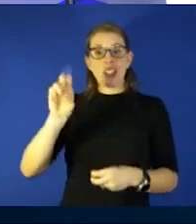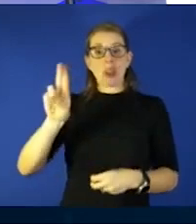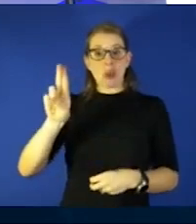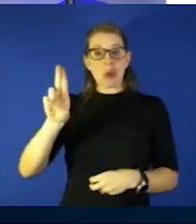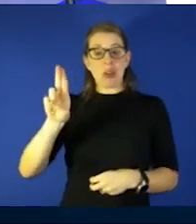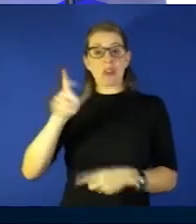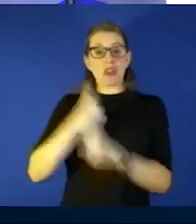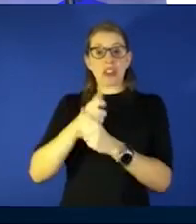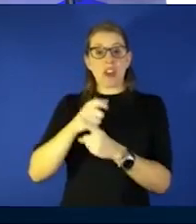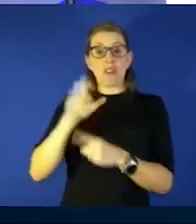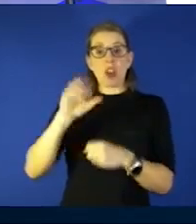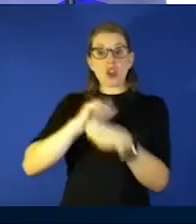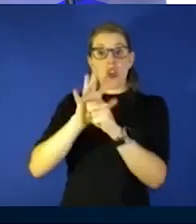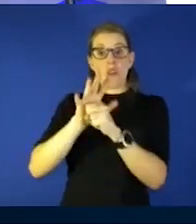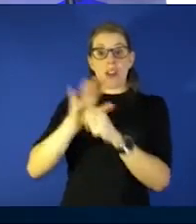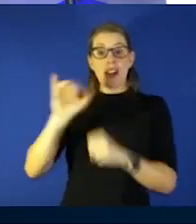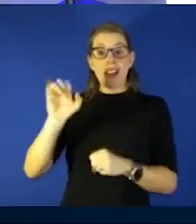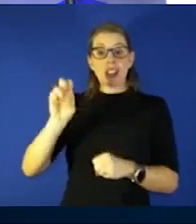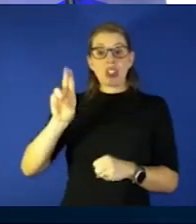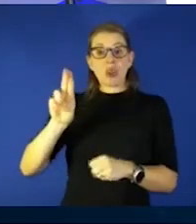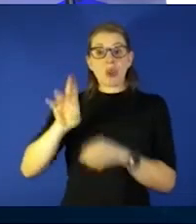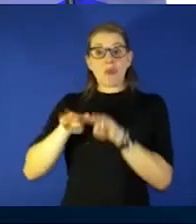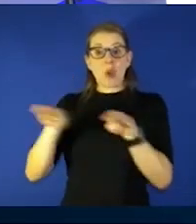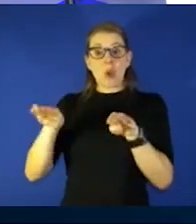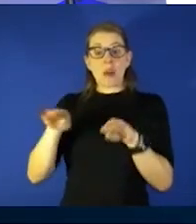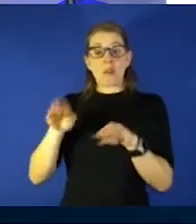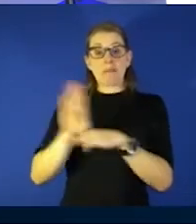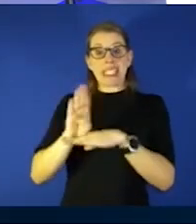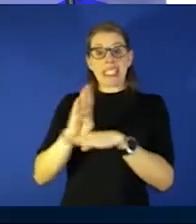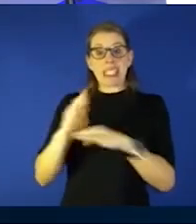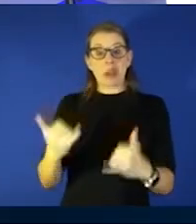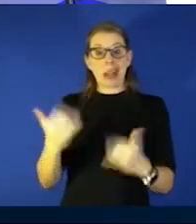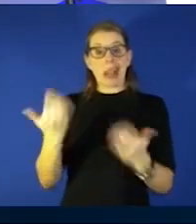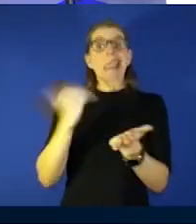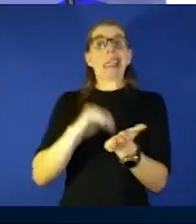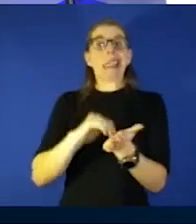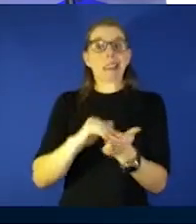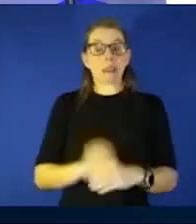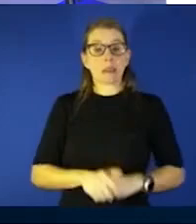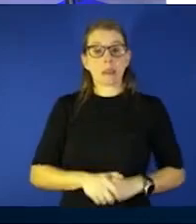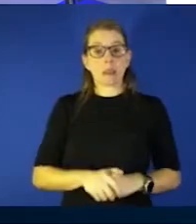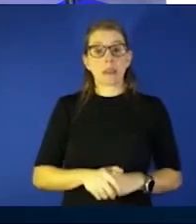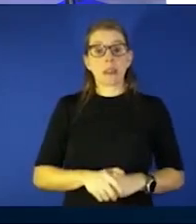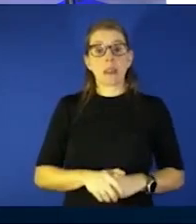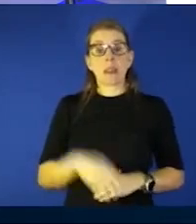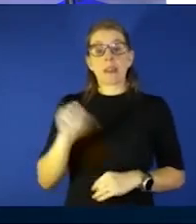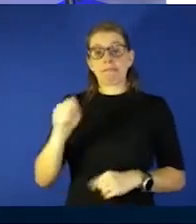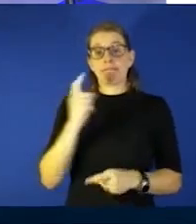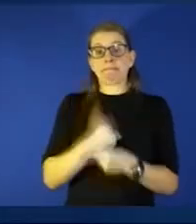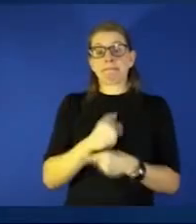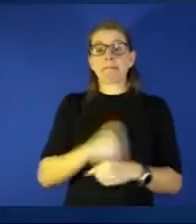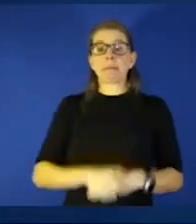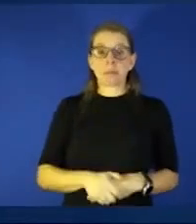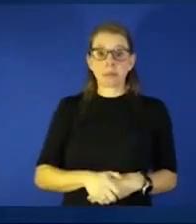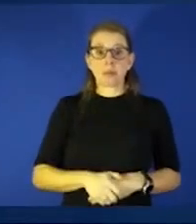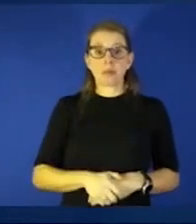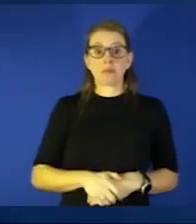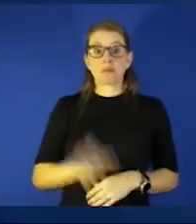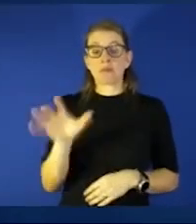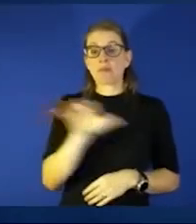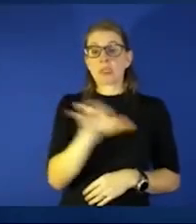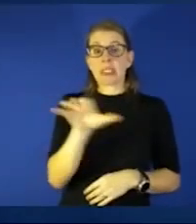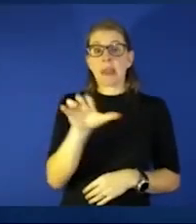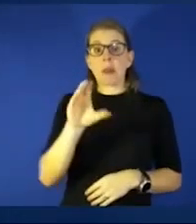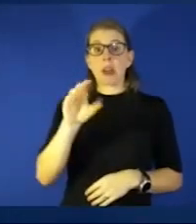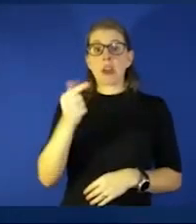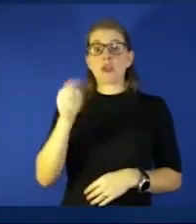ICU things are a little busy right now again yeah they are and similar to what Grant was talking about we've